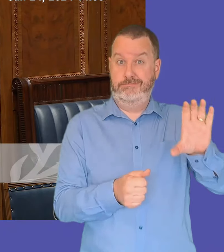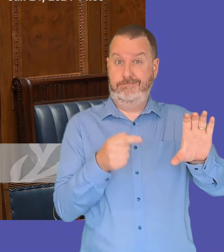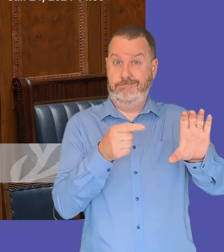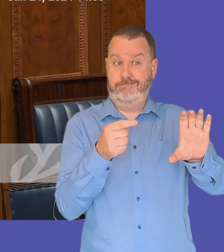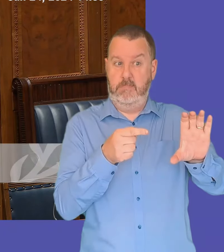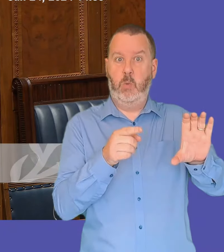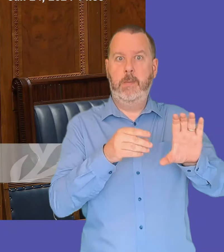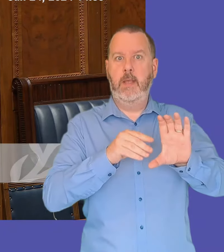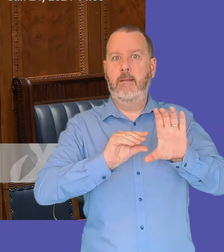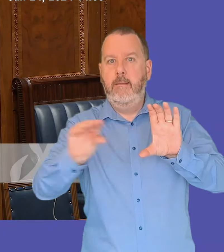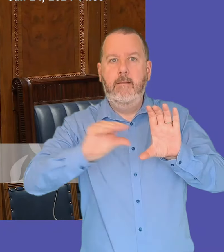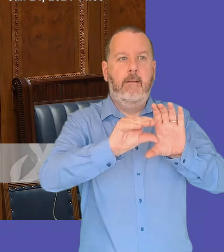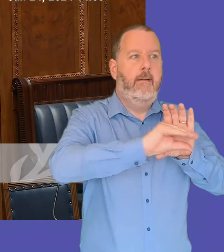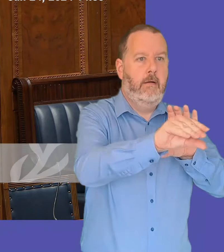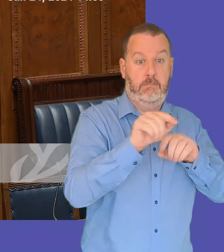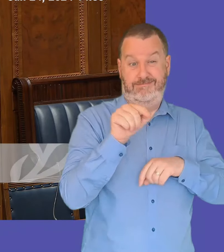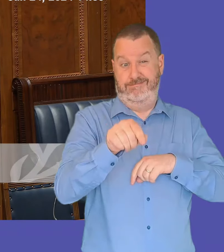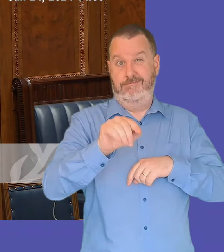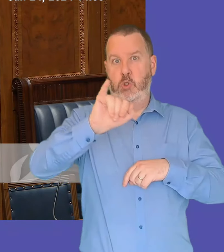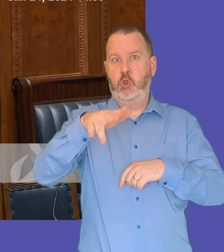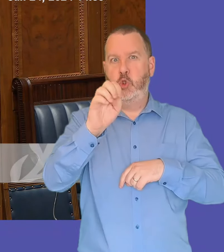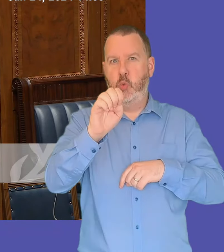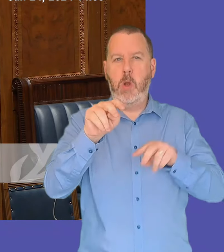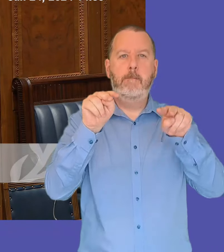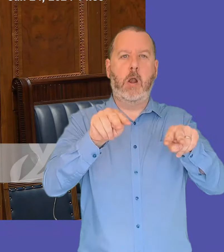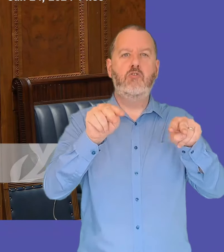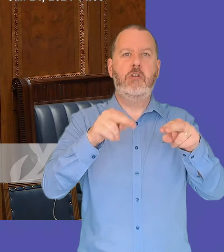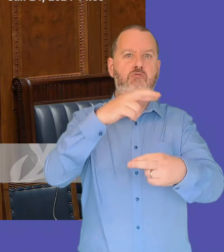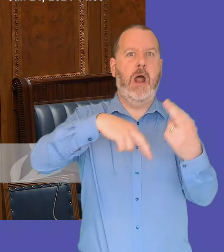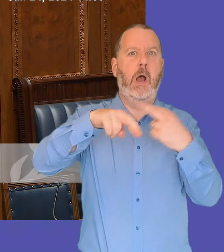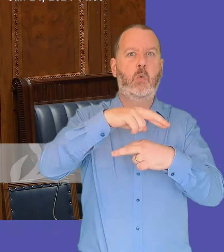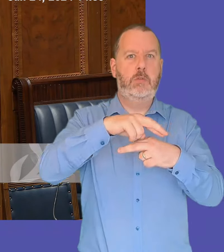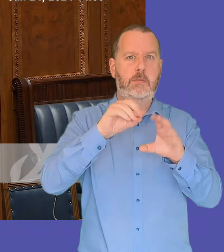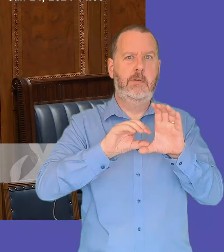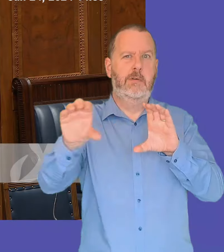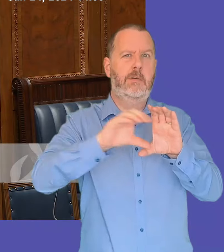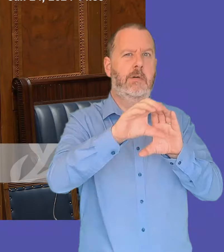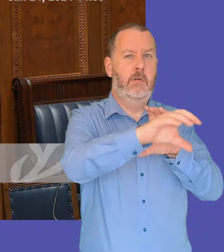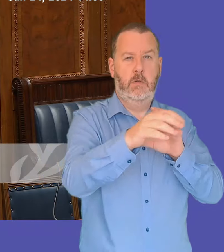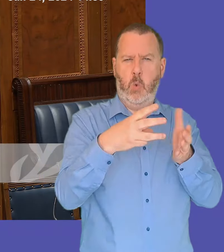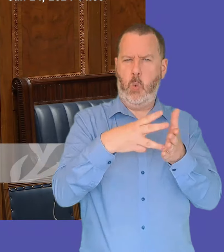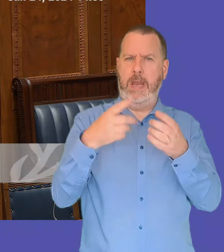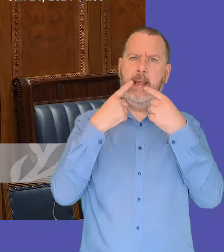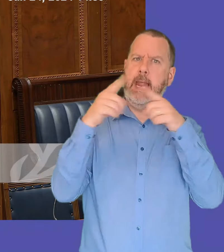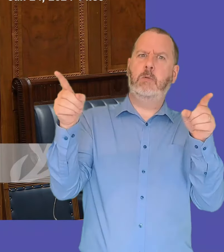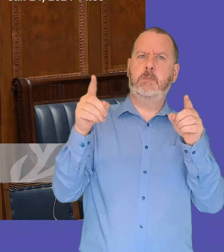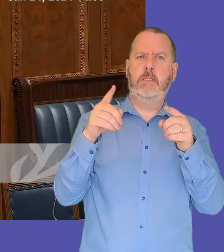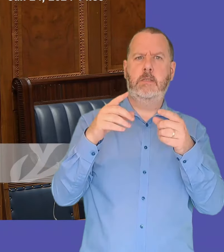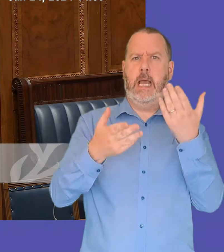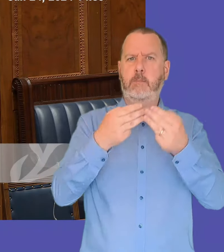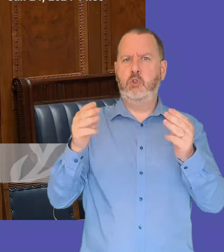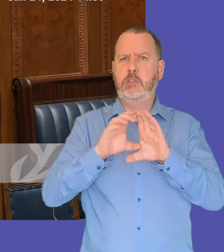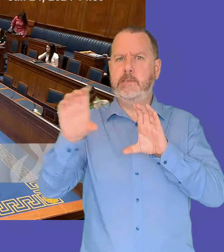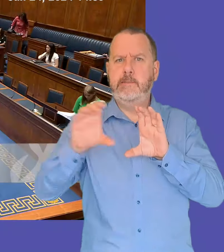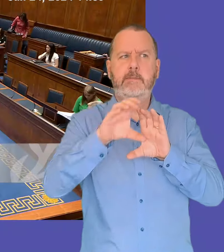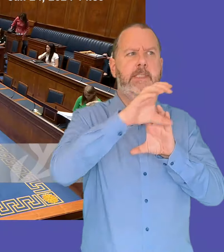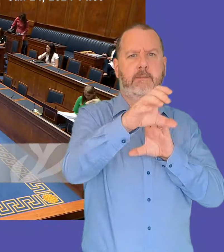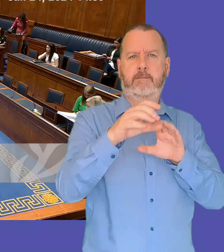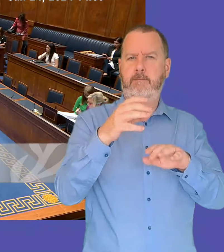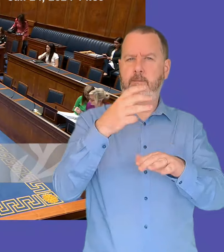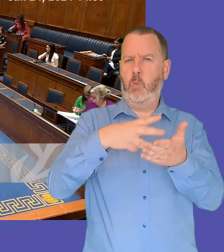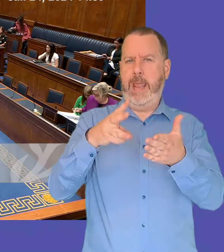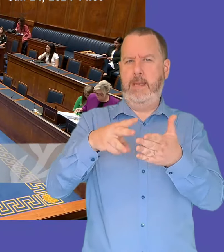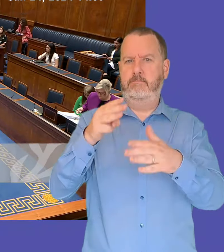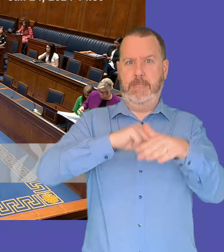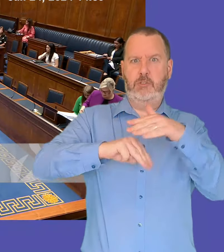june monitoring round when are that is the june monitoring round going to be released and when is it going to be tabled on the executive first